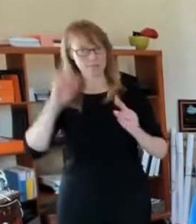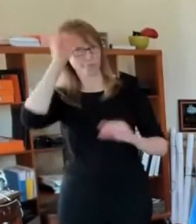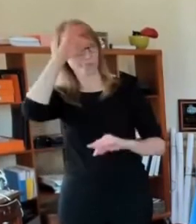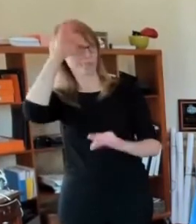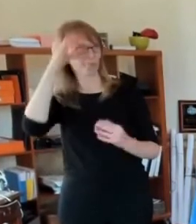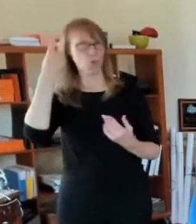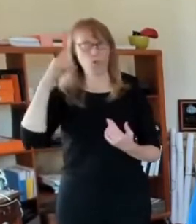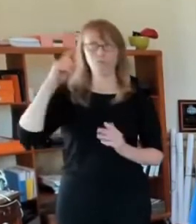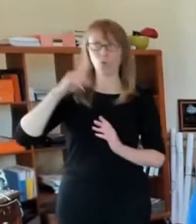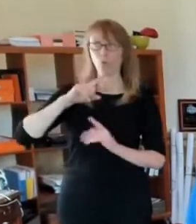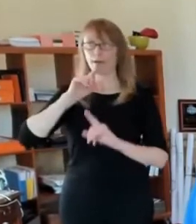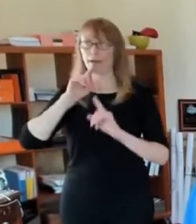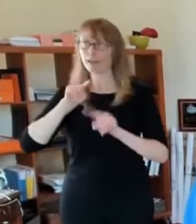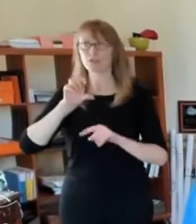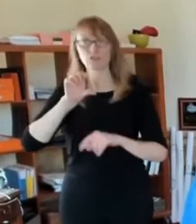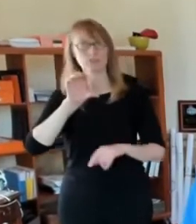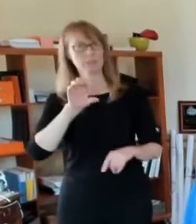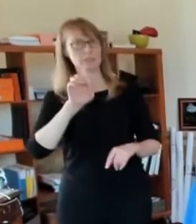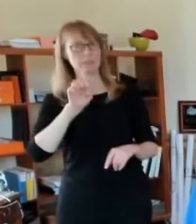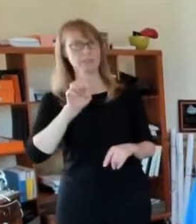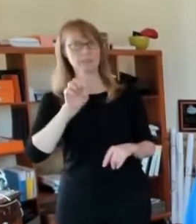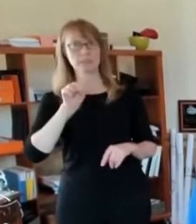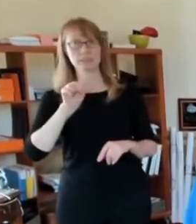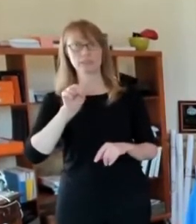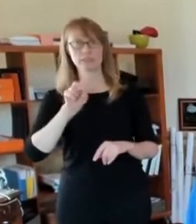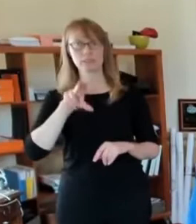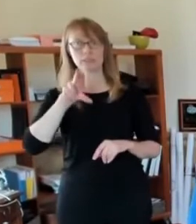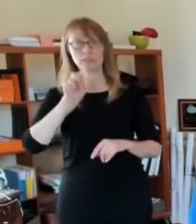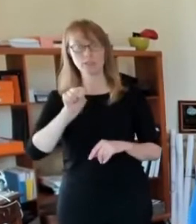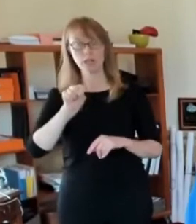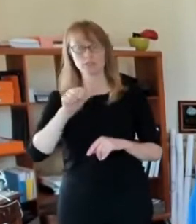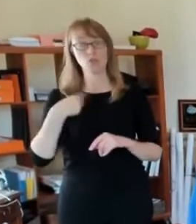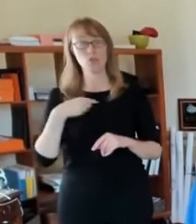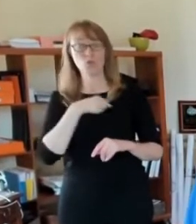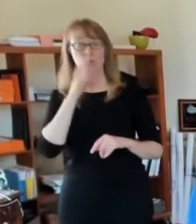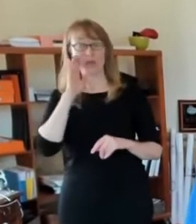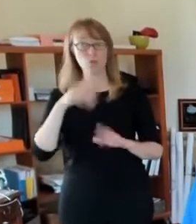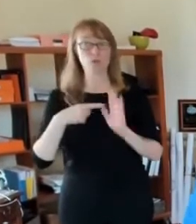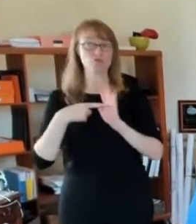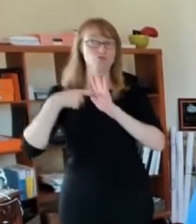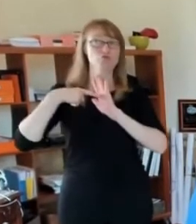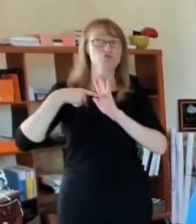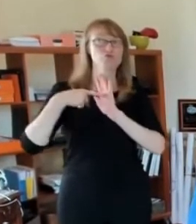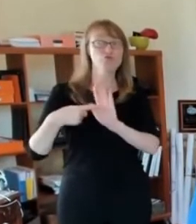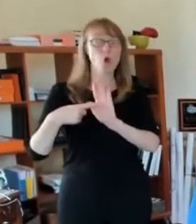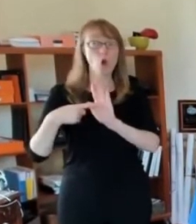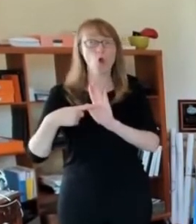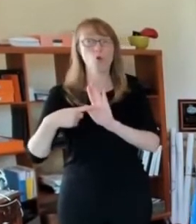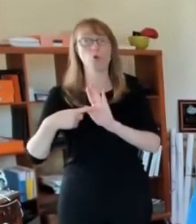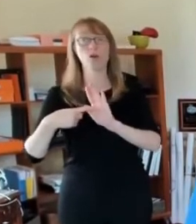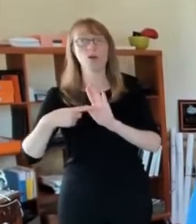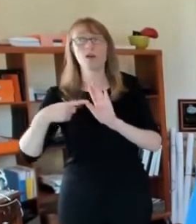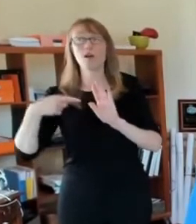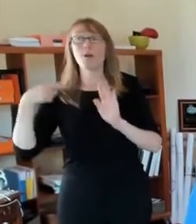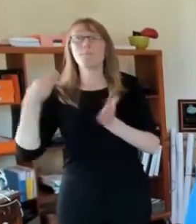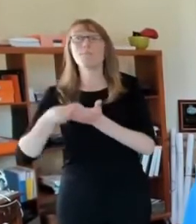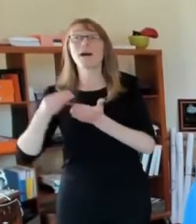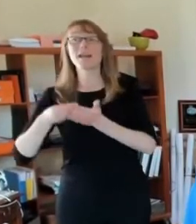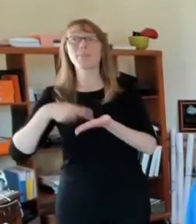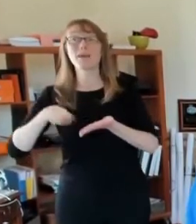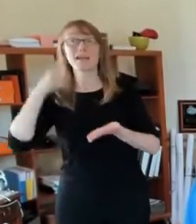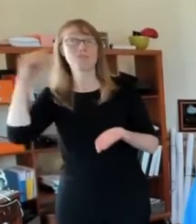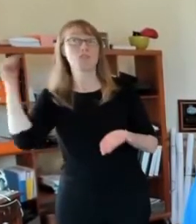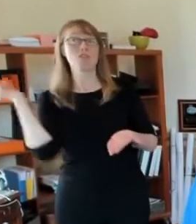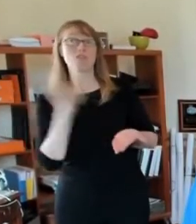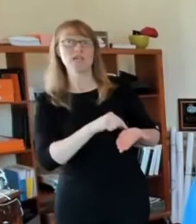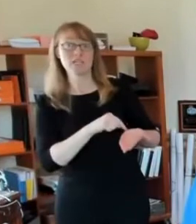mentioned earlier and shine a green light on that particular building or that particular block to where people can see